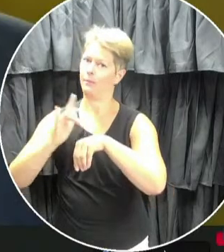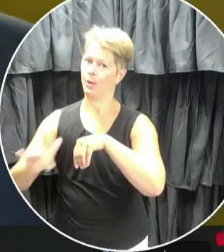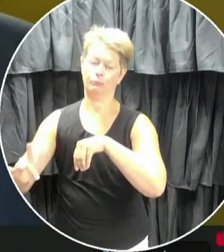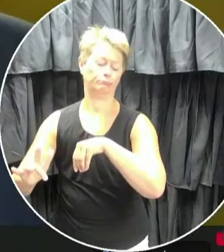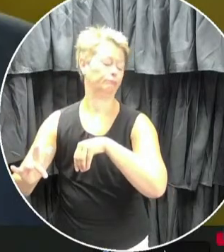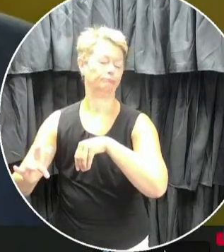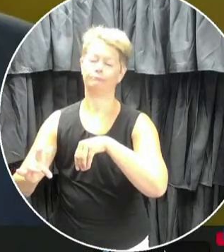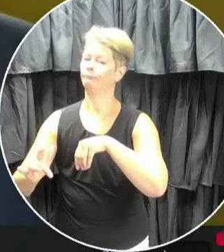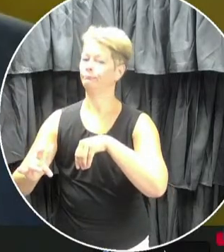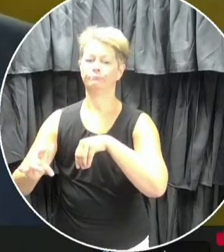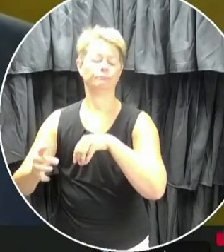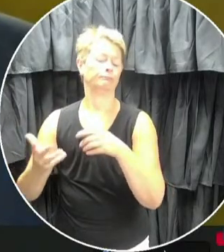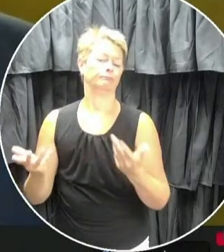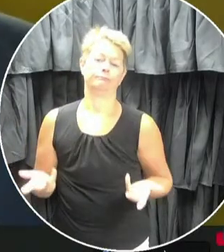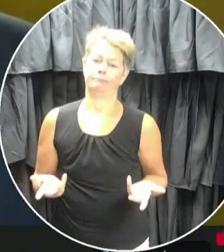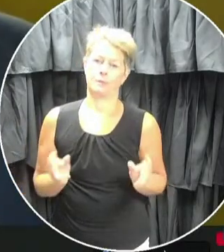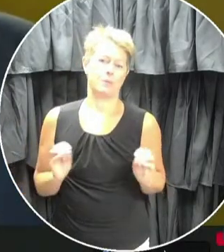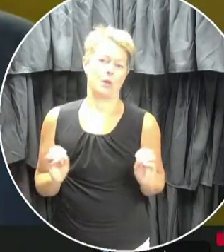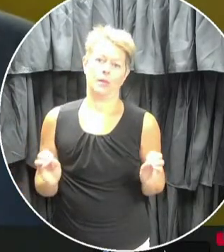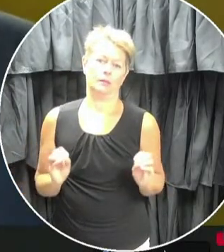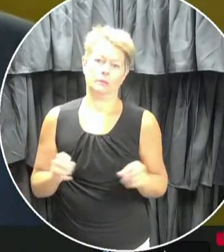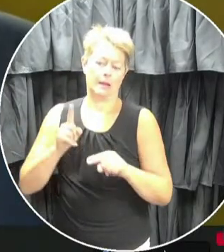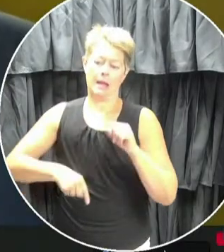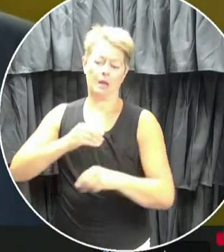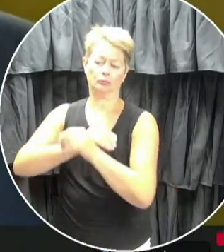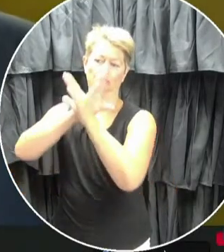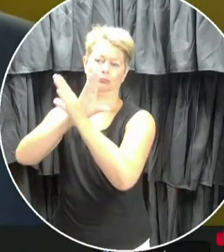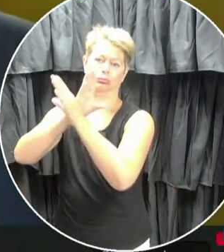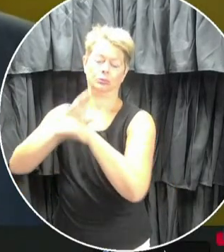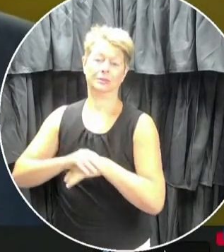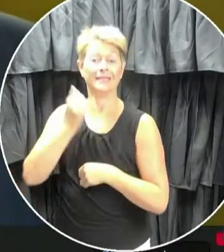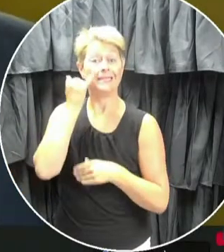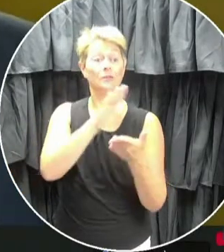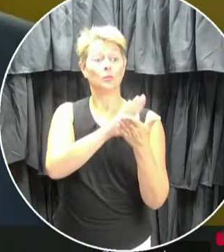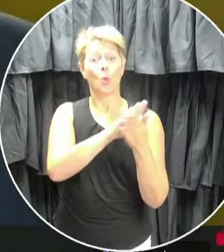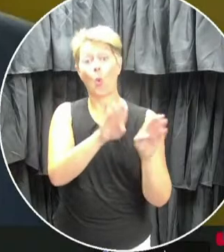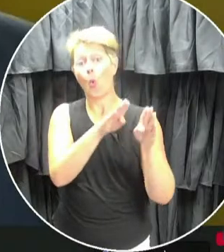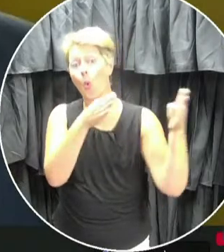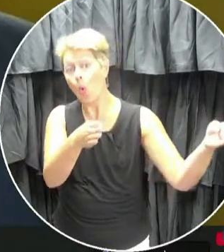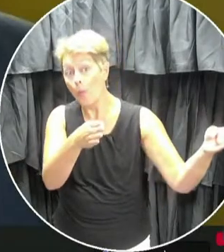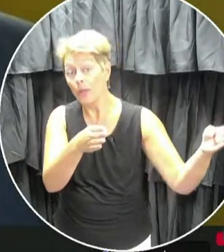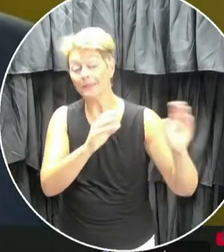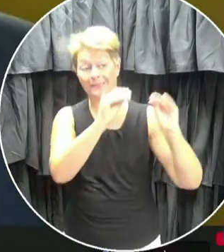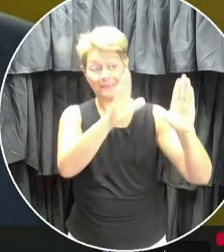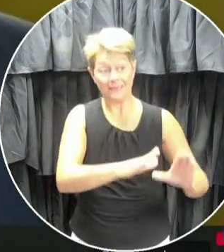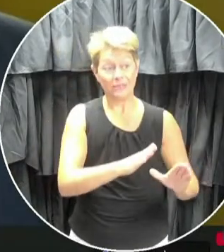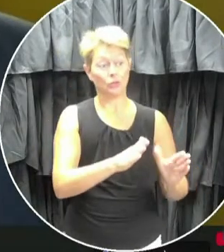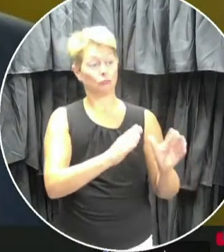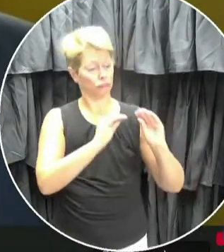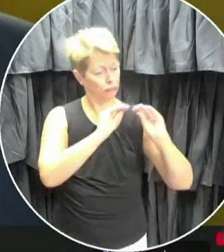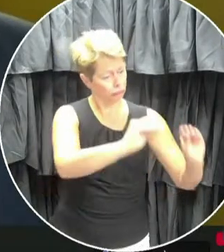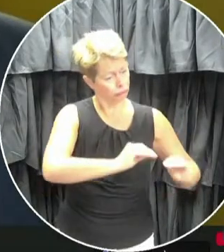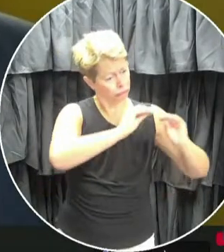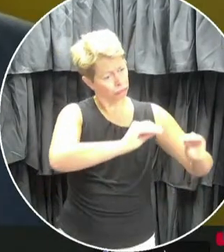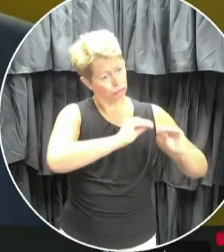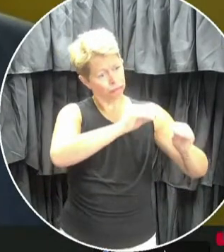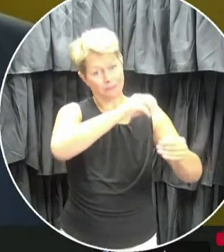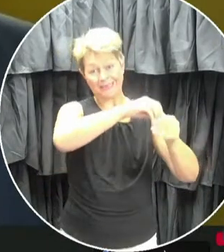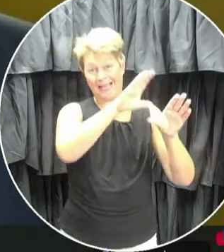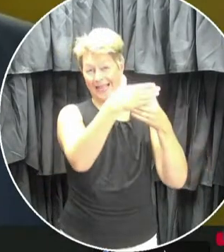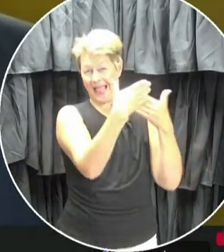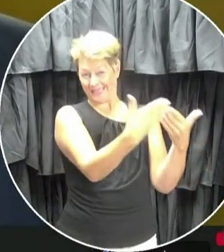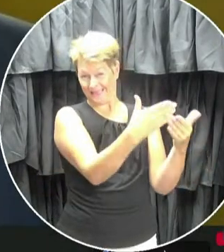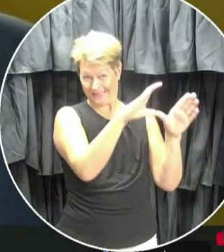normal circumstances. So if schools are open, teachers are providing in-class instruction to students in attendance.